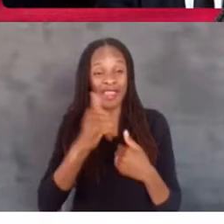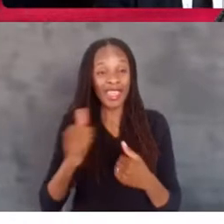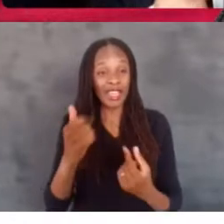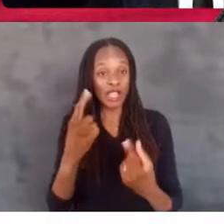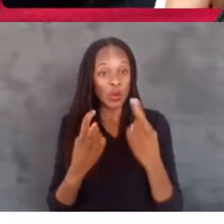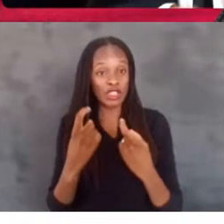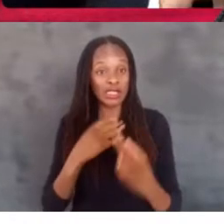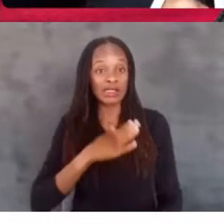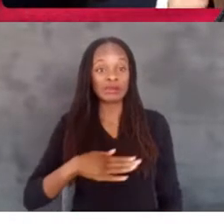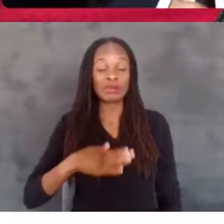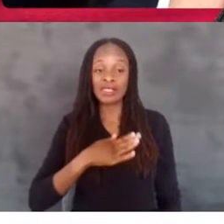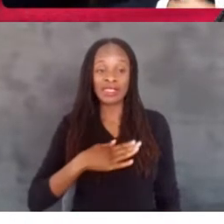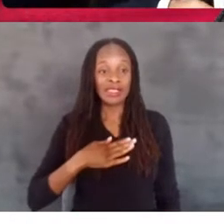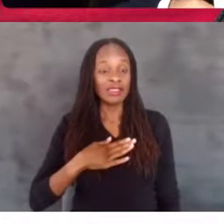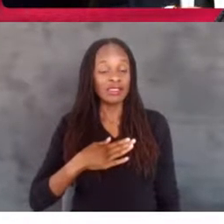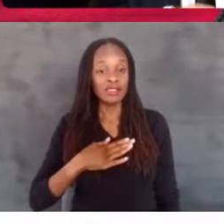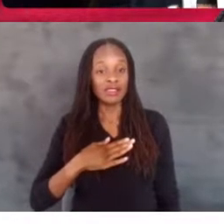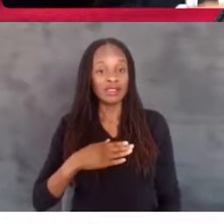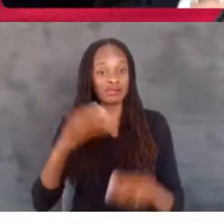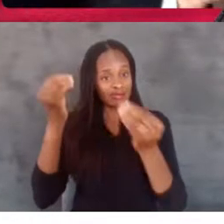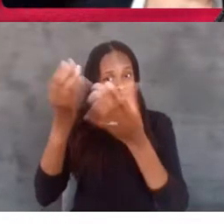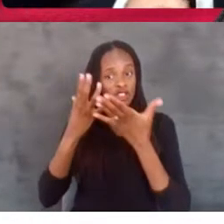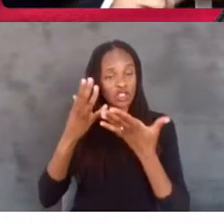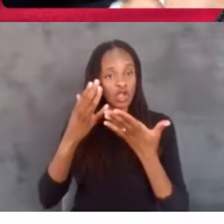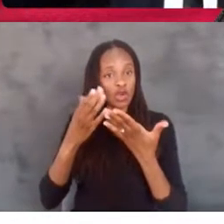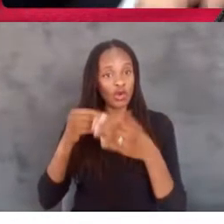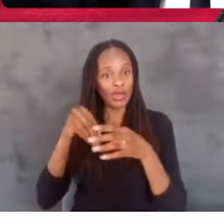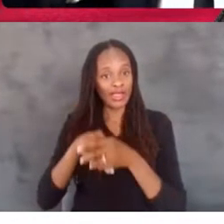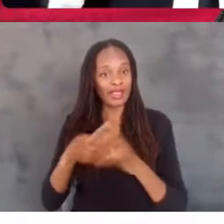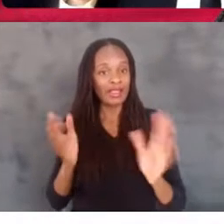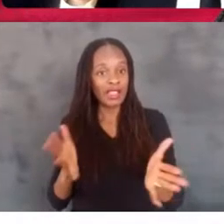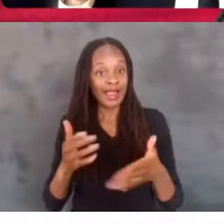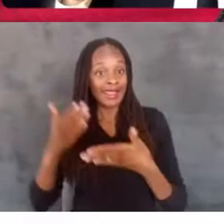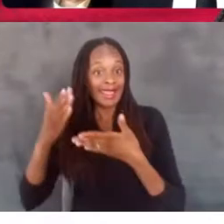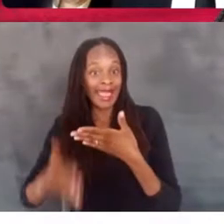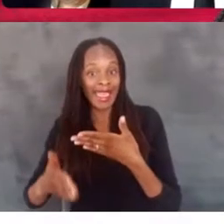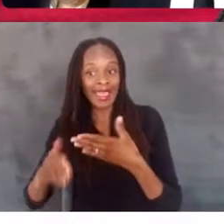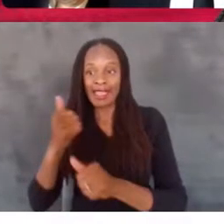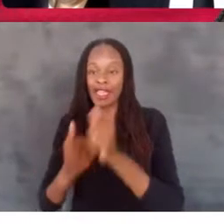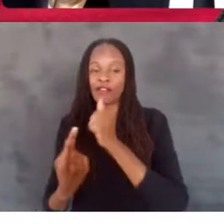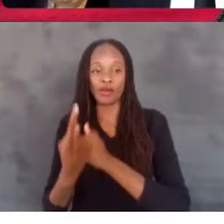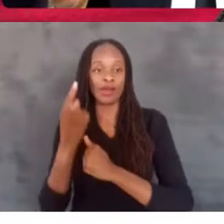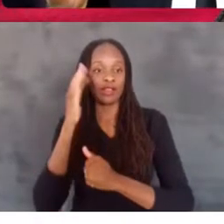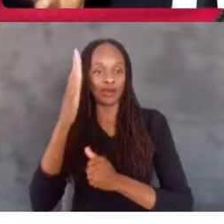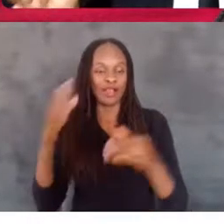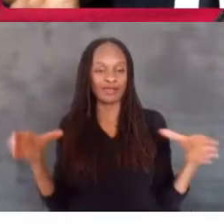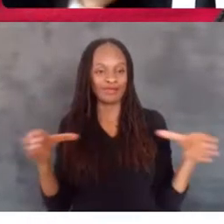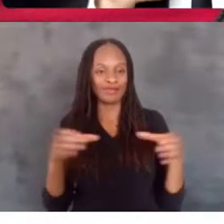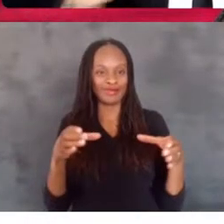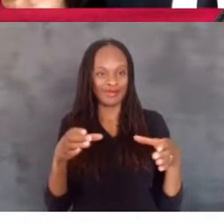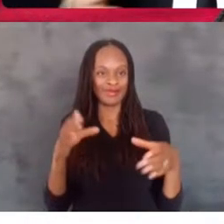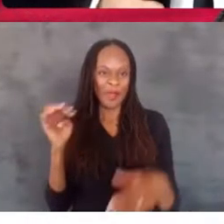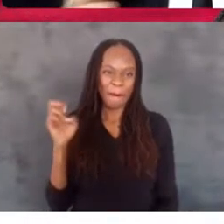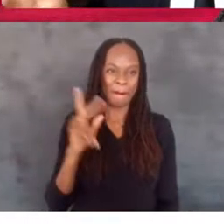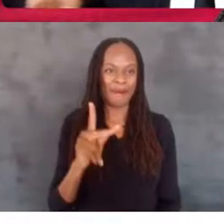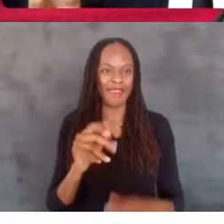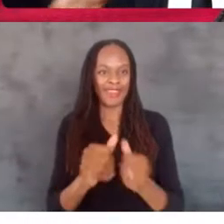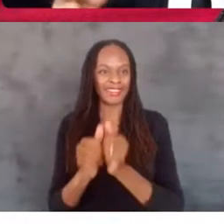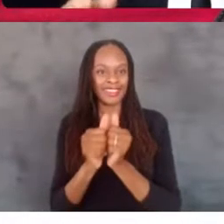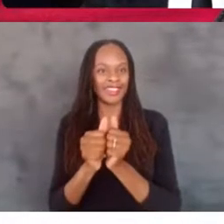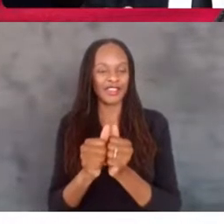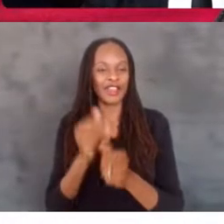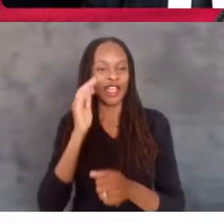please hit us up in the chat. Or at the very end, we're going to bring everybody back together. And we're going to get a chance to talk